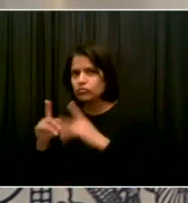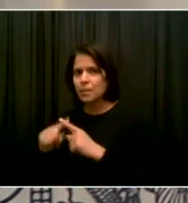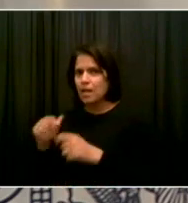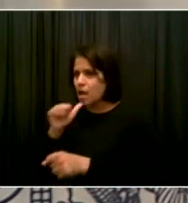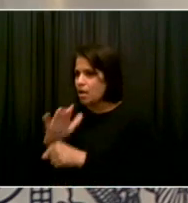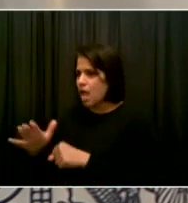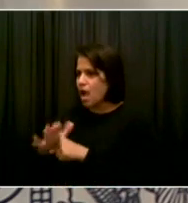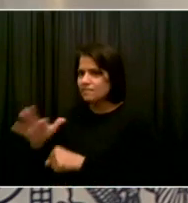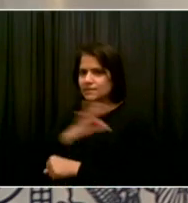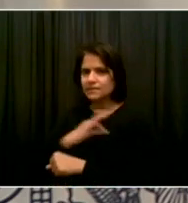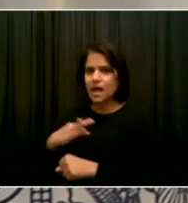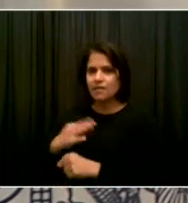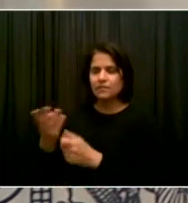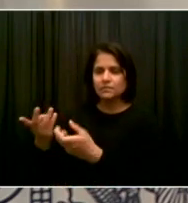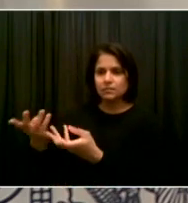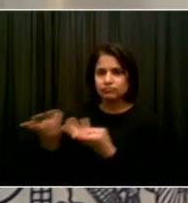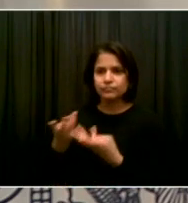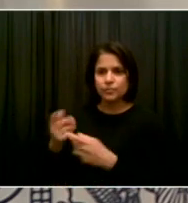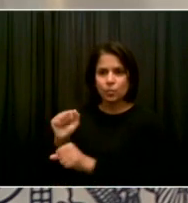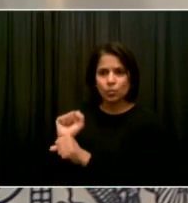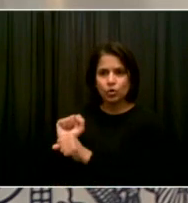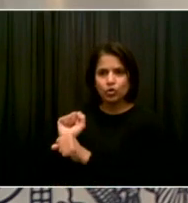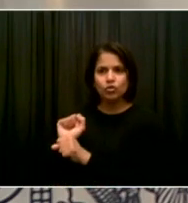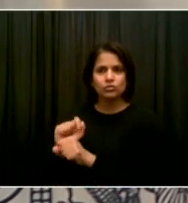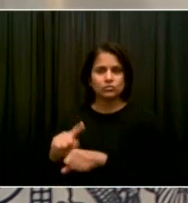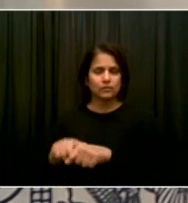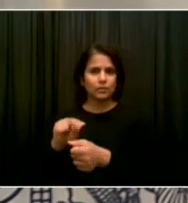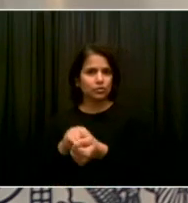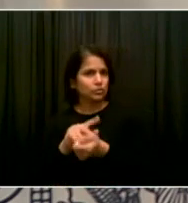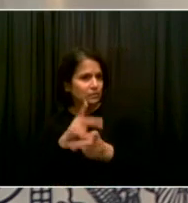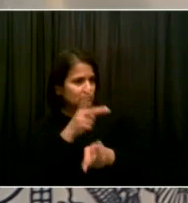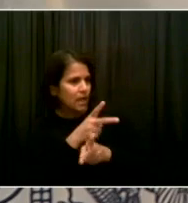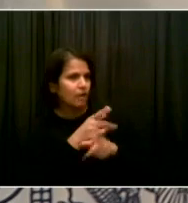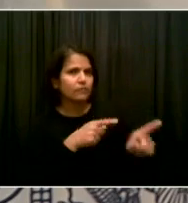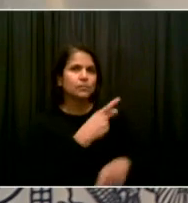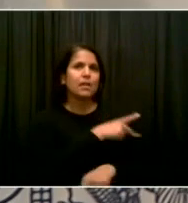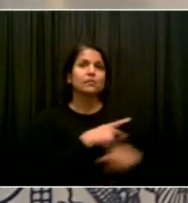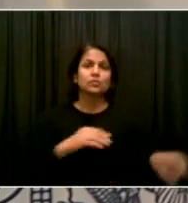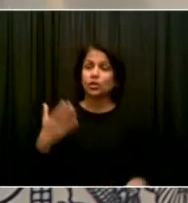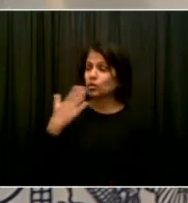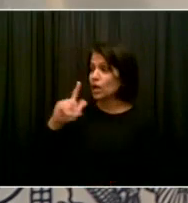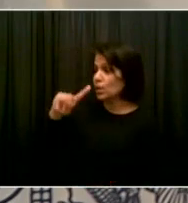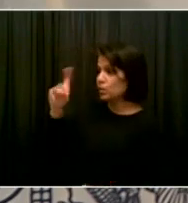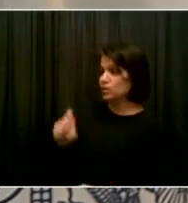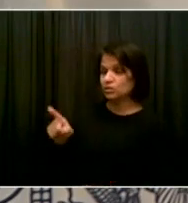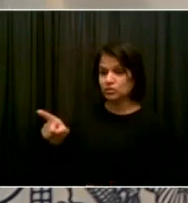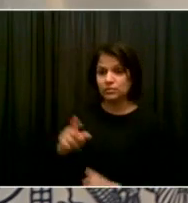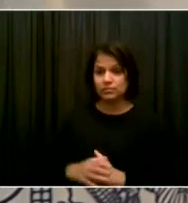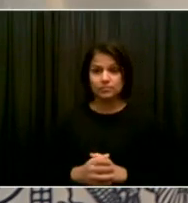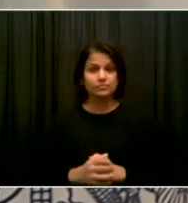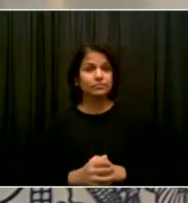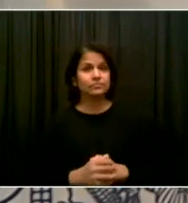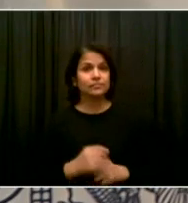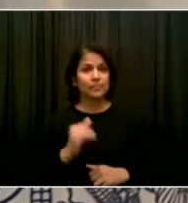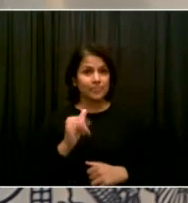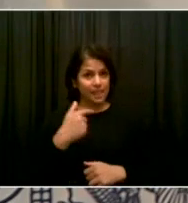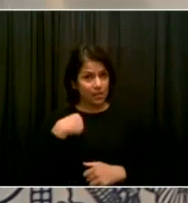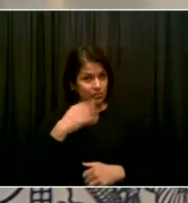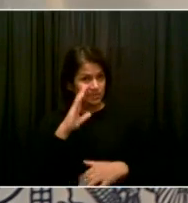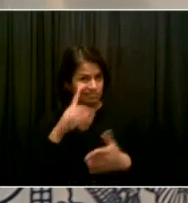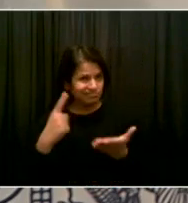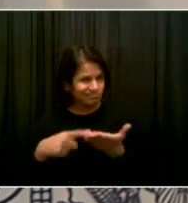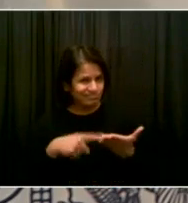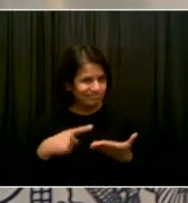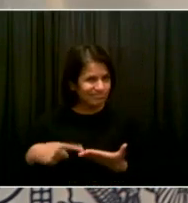question. I appreciate it. Because this is a conversation that we have had ever since the spring of 2020.